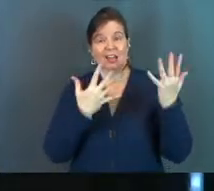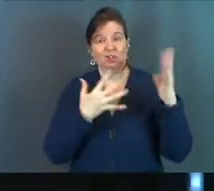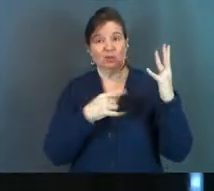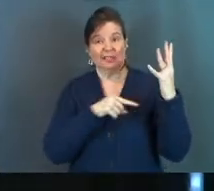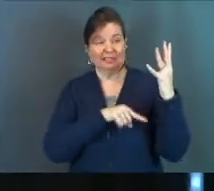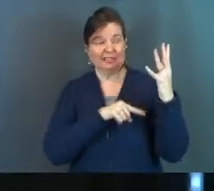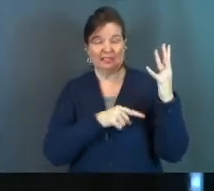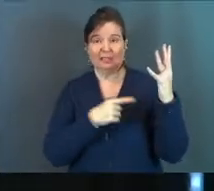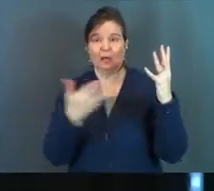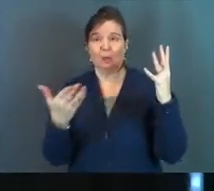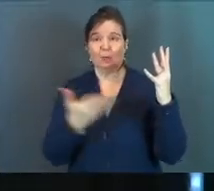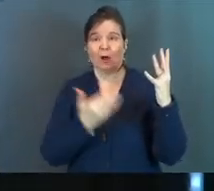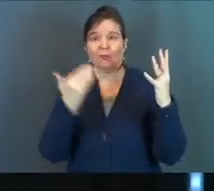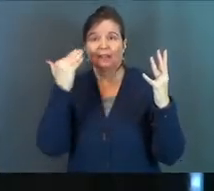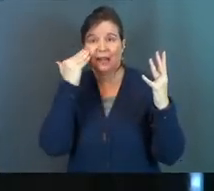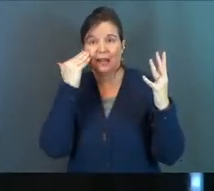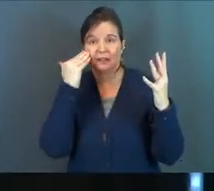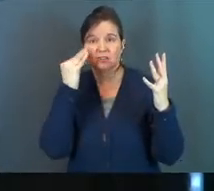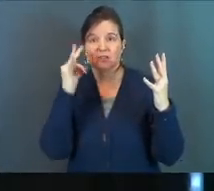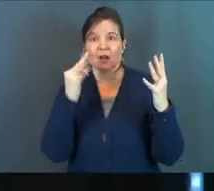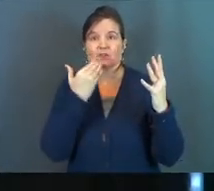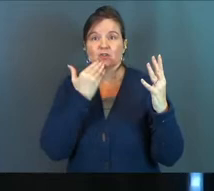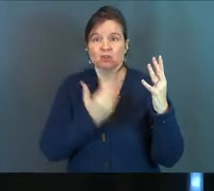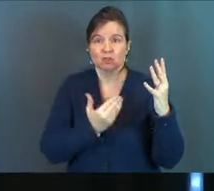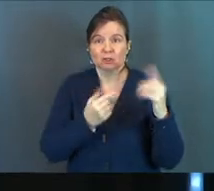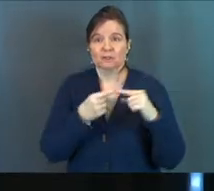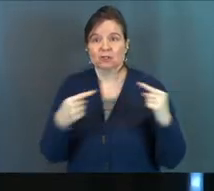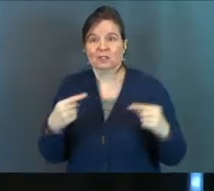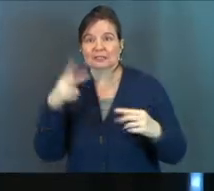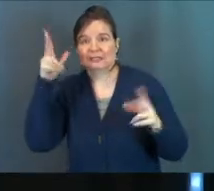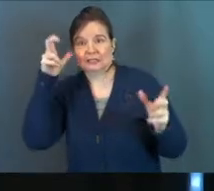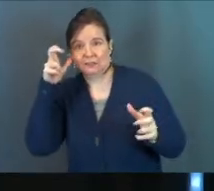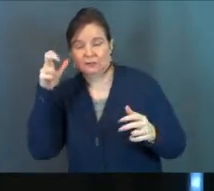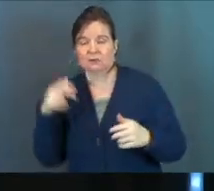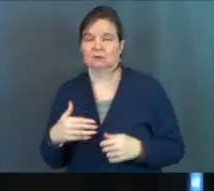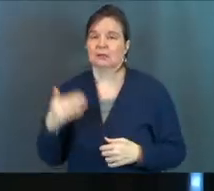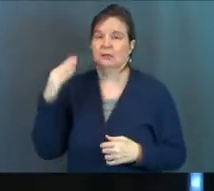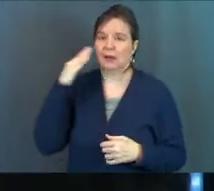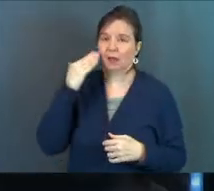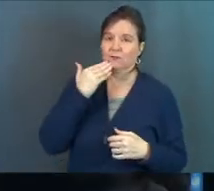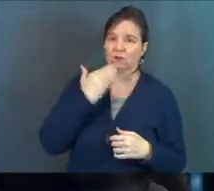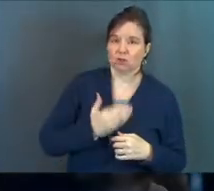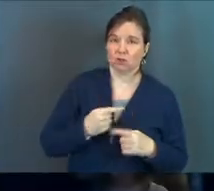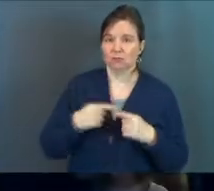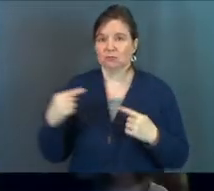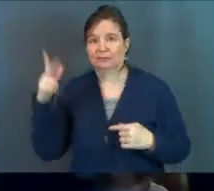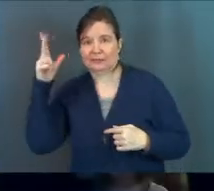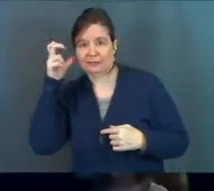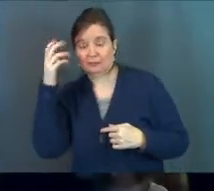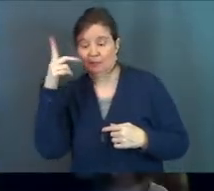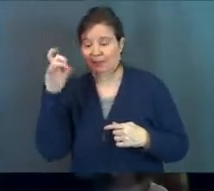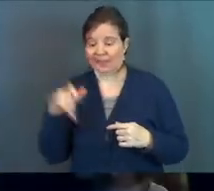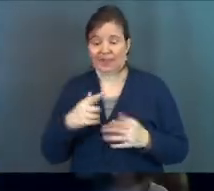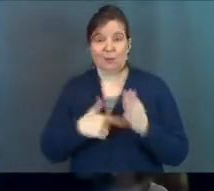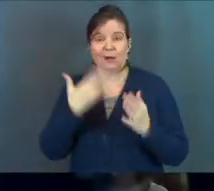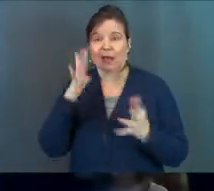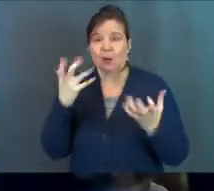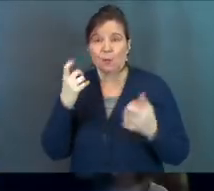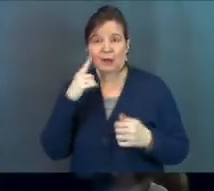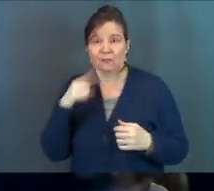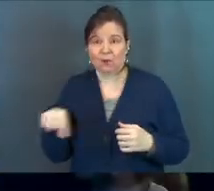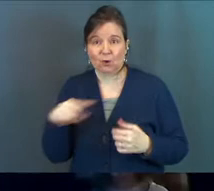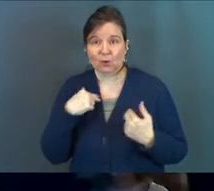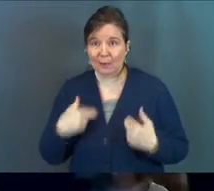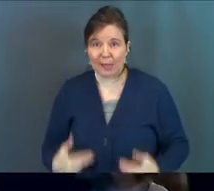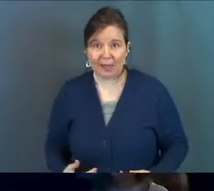tree brought the knowledge of good and evil. It brought the knowledge of good and evil because that's not what God wanted